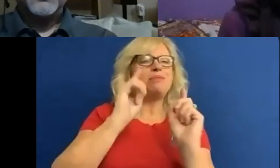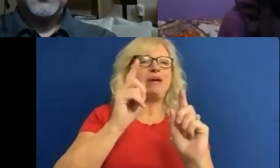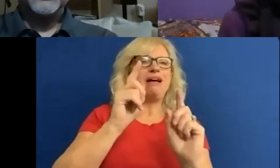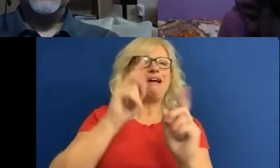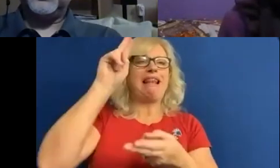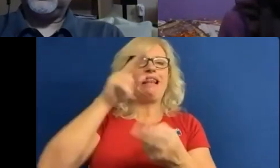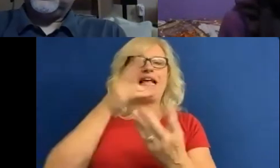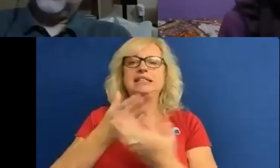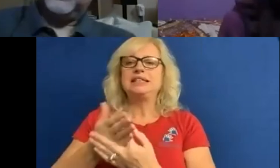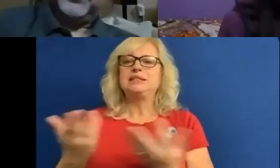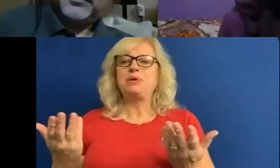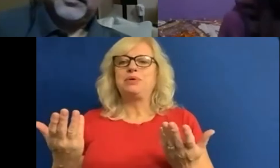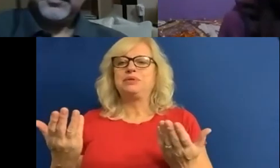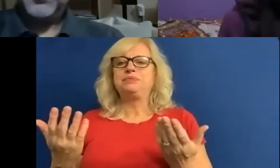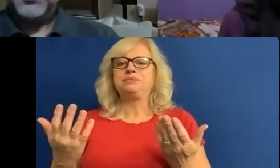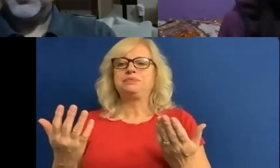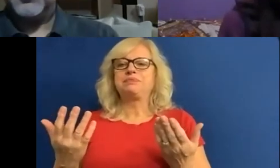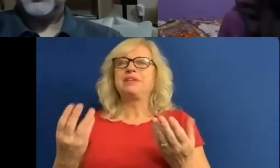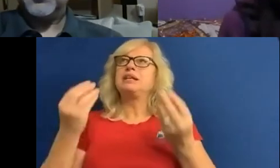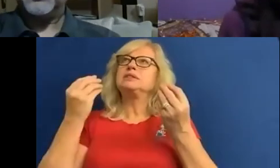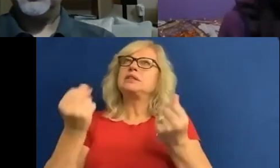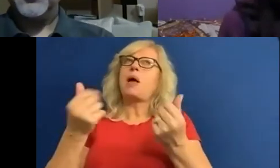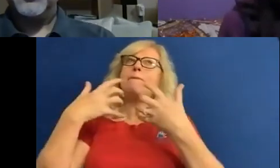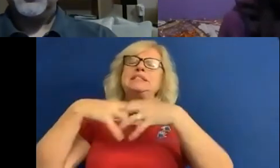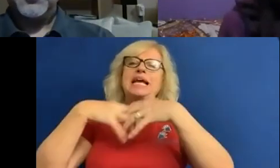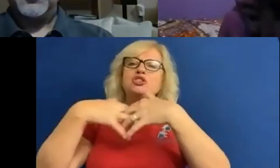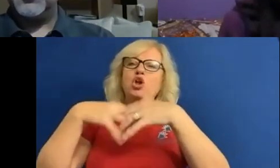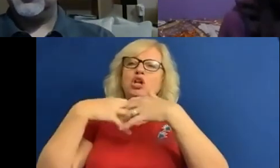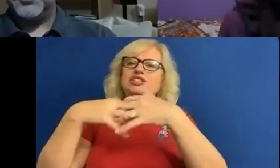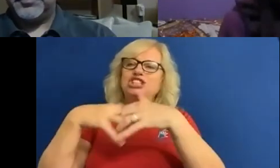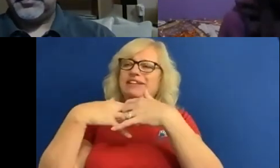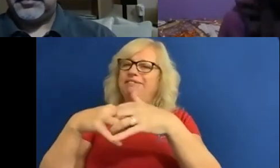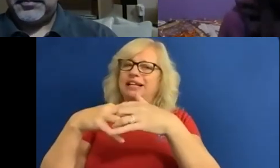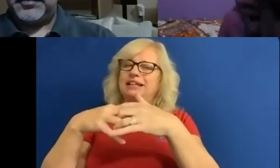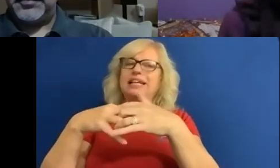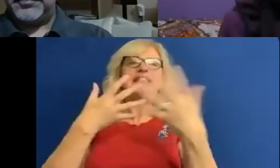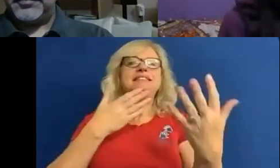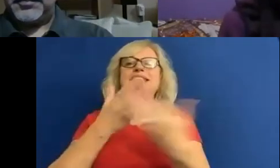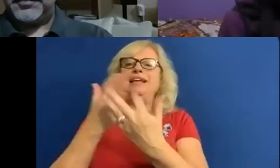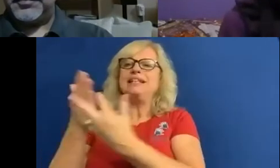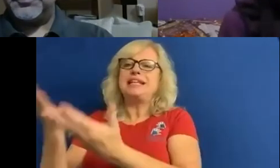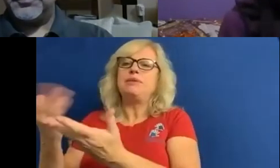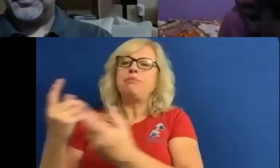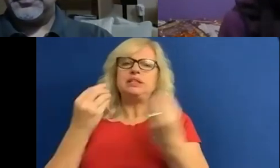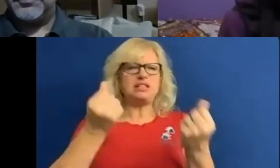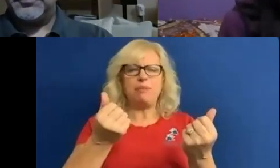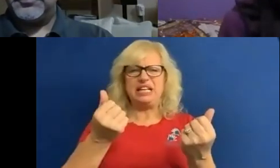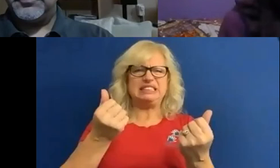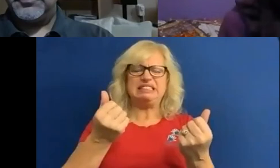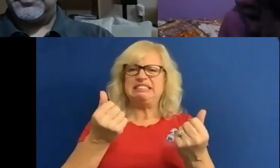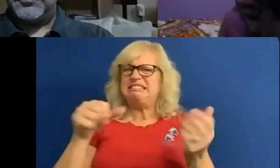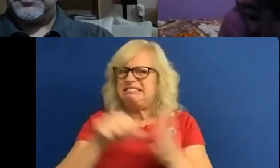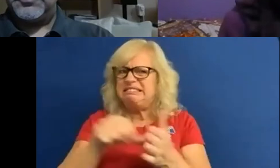think you know some some technology is instinctively accessible, and some is incredibly incredibly